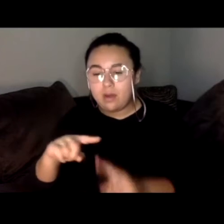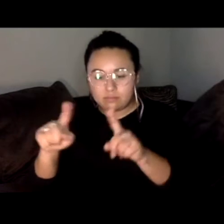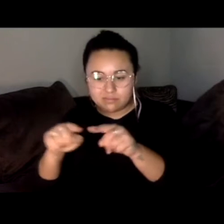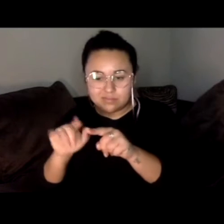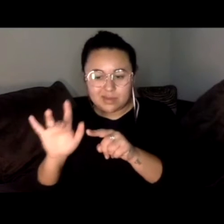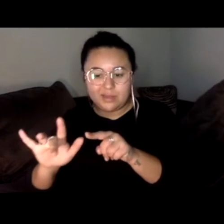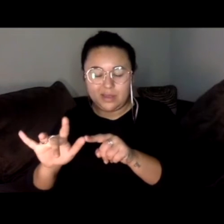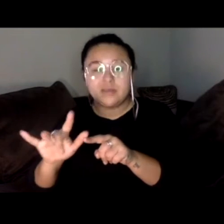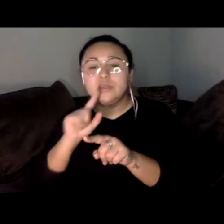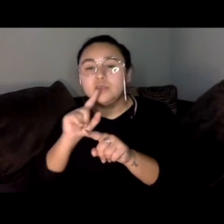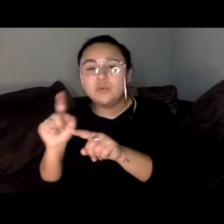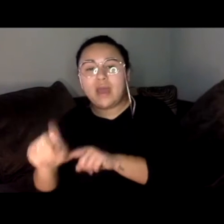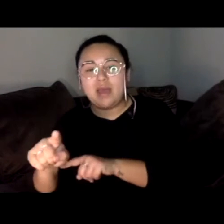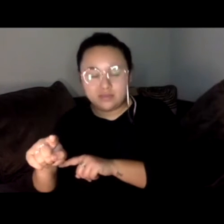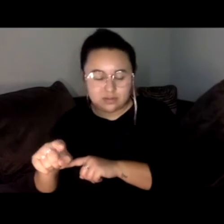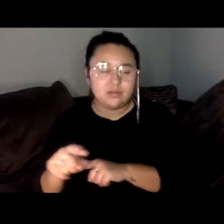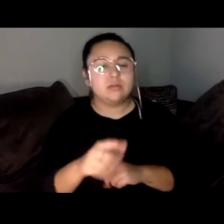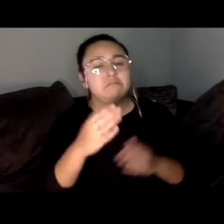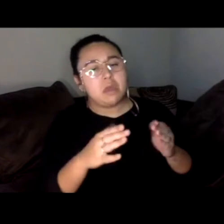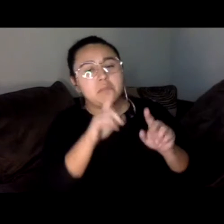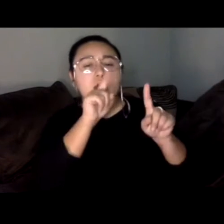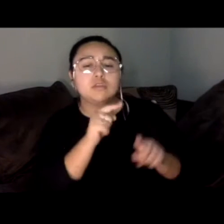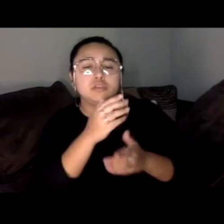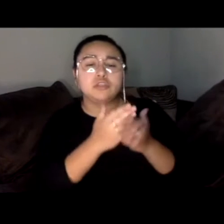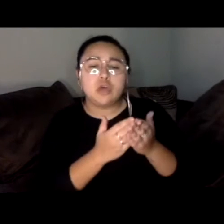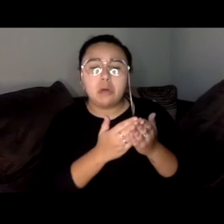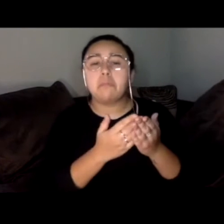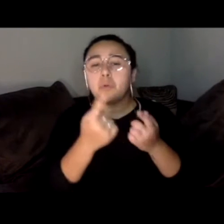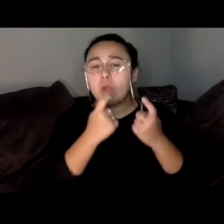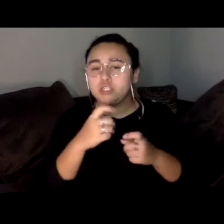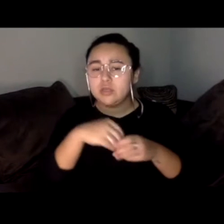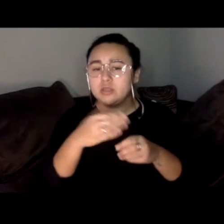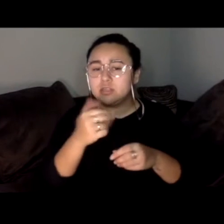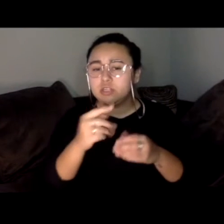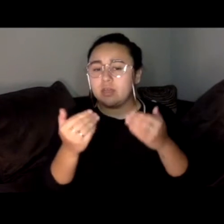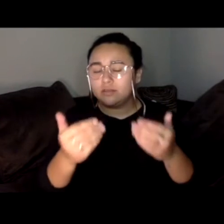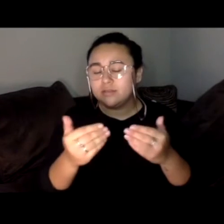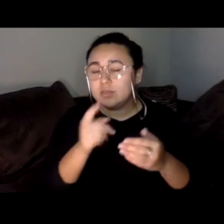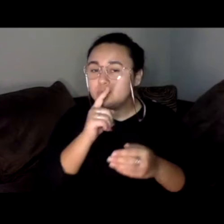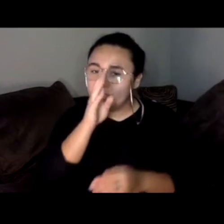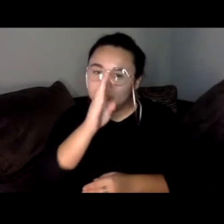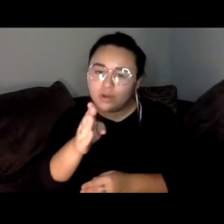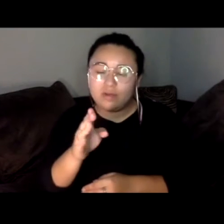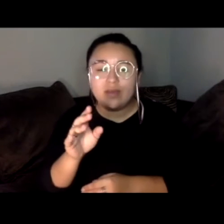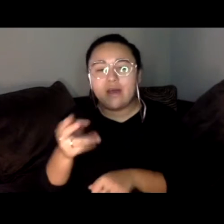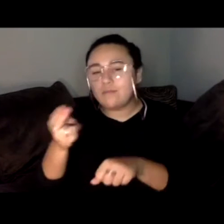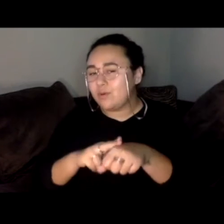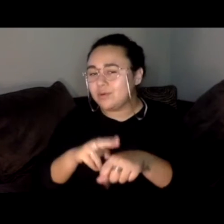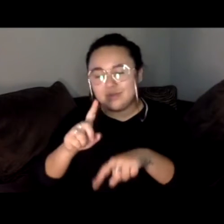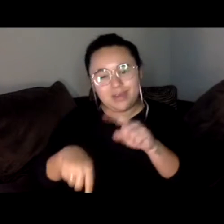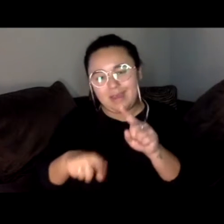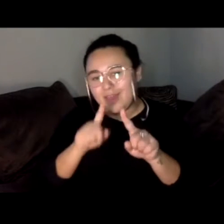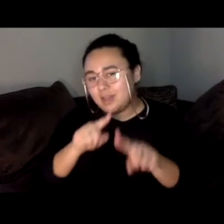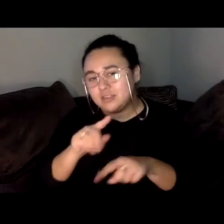So we may answer some questions in the chat as we go if they're pretty straightforward. And of course, we may not be able to get to all of your questions